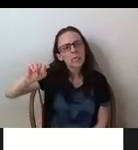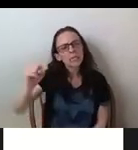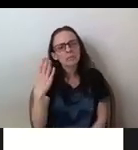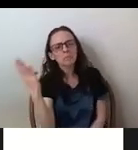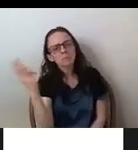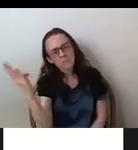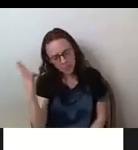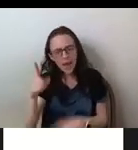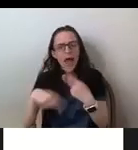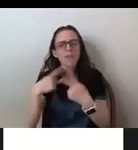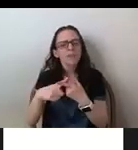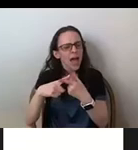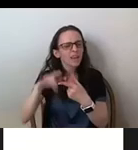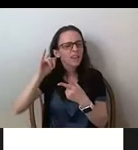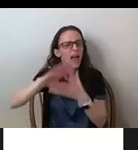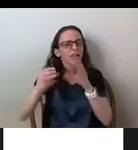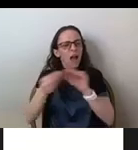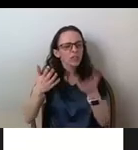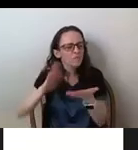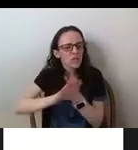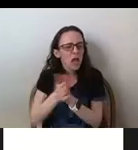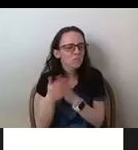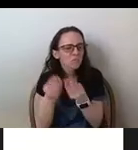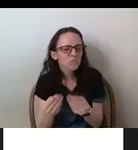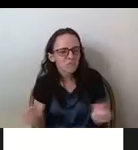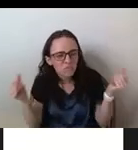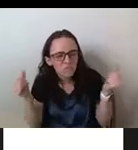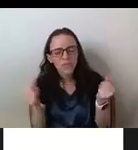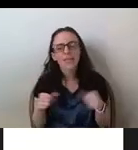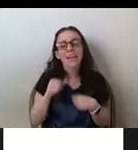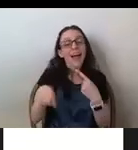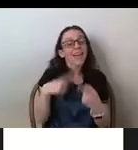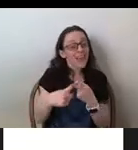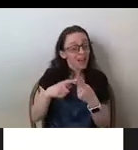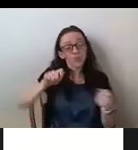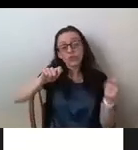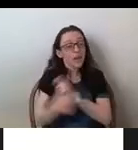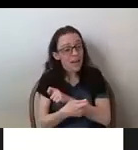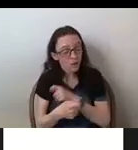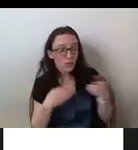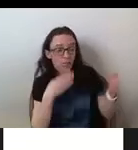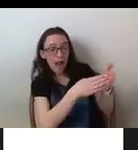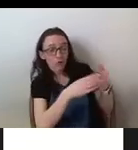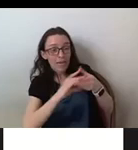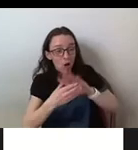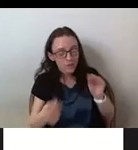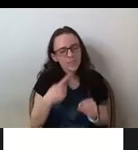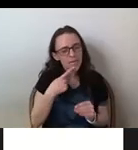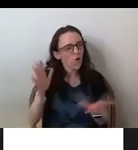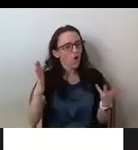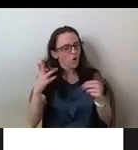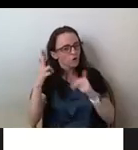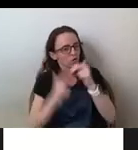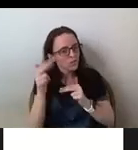until it intersects with the previously dipping distorted development counter narrative. Then you see that when